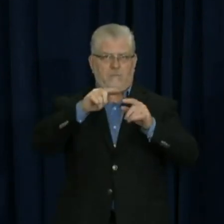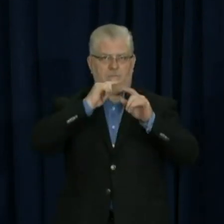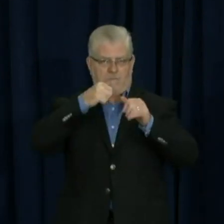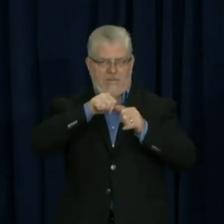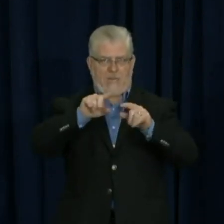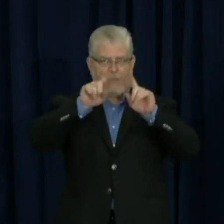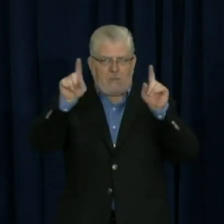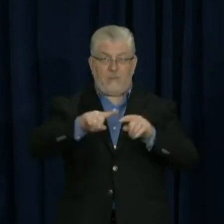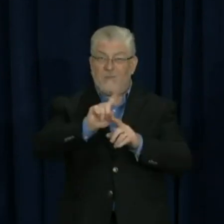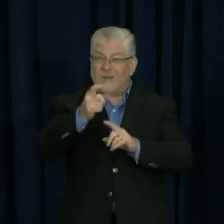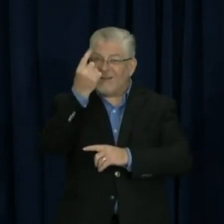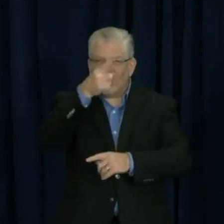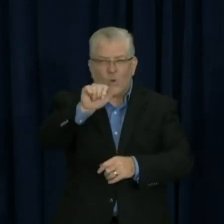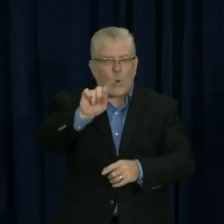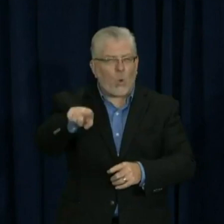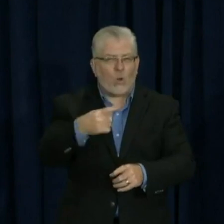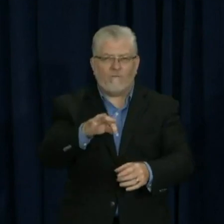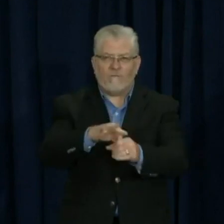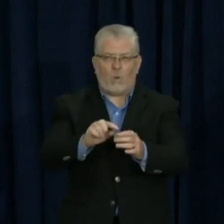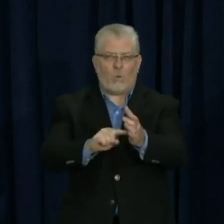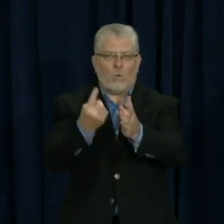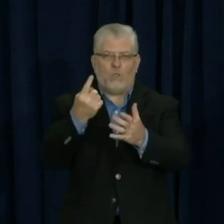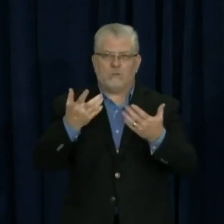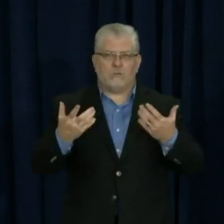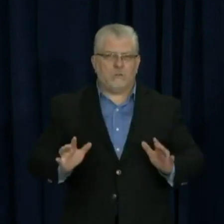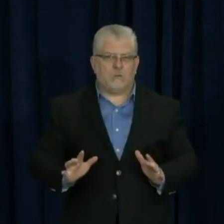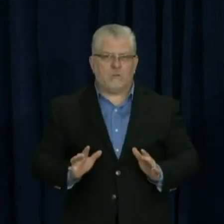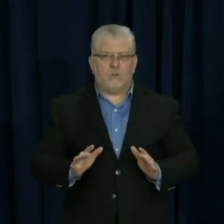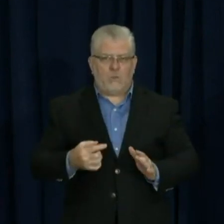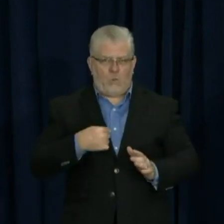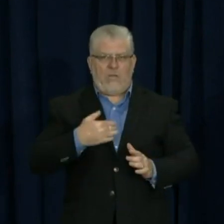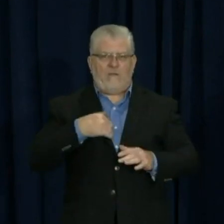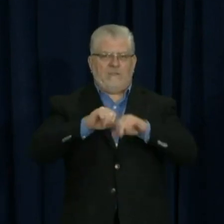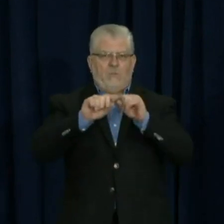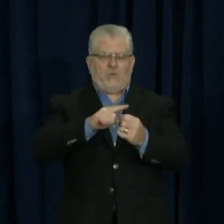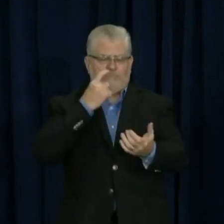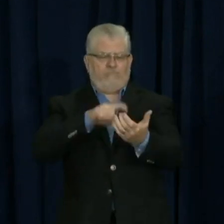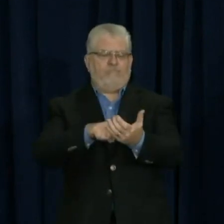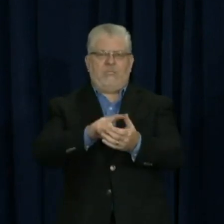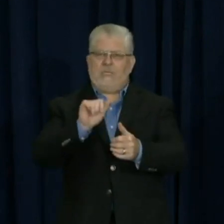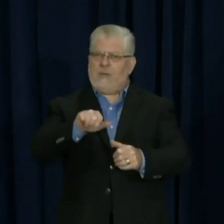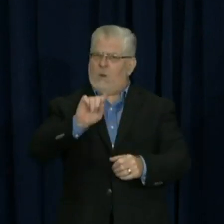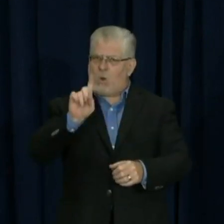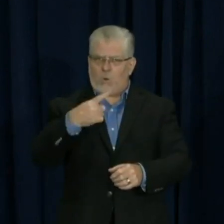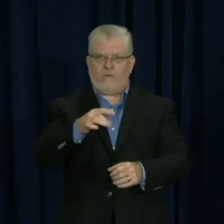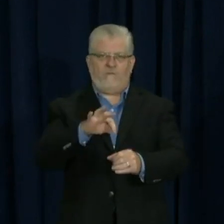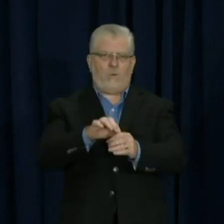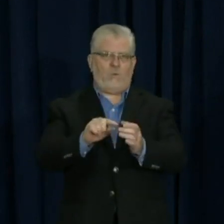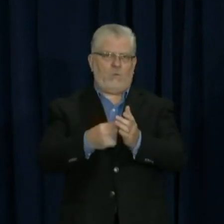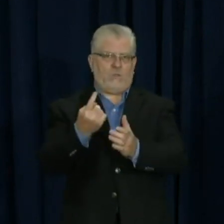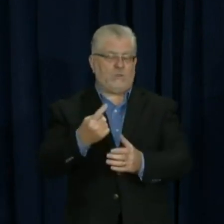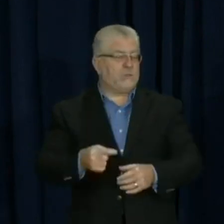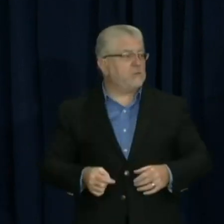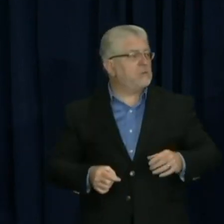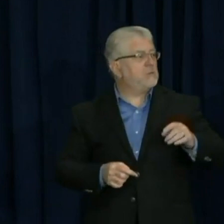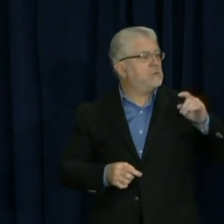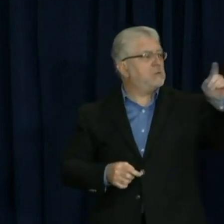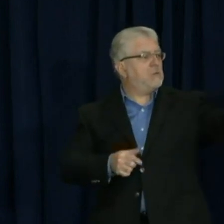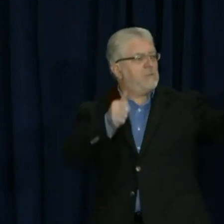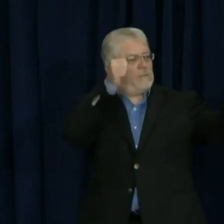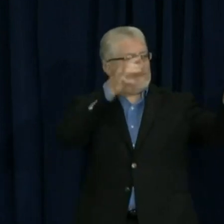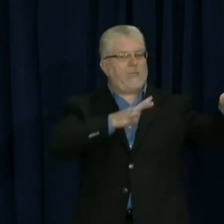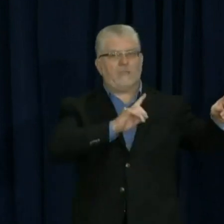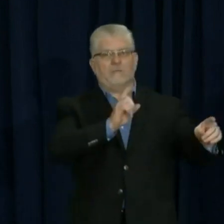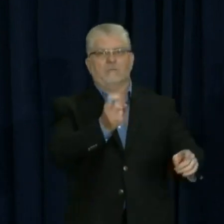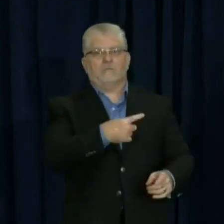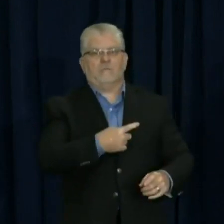data to be quantified. Yes. Yes, sir. Last night, I think your comment was that we didn't know how many mail-in